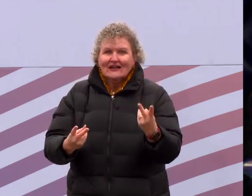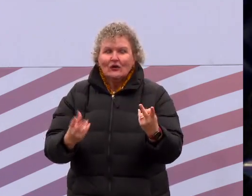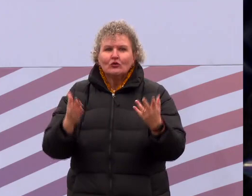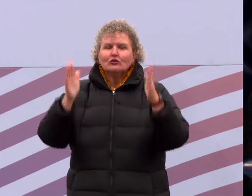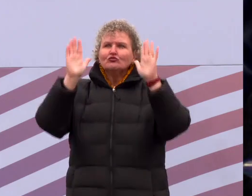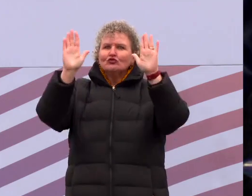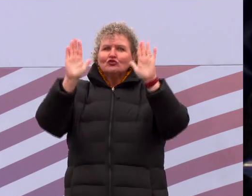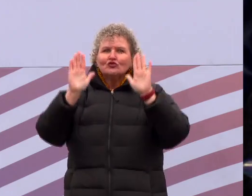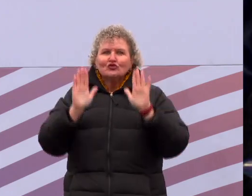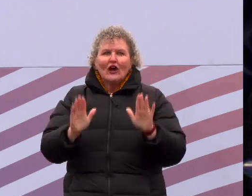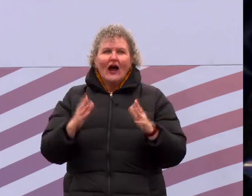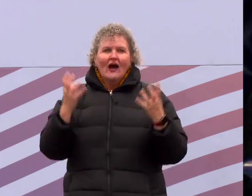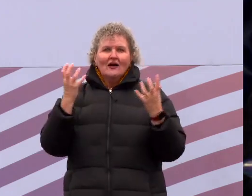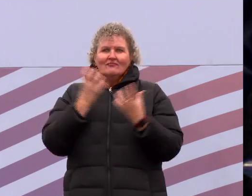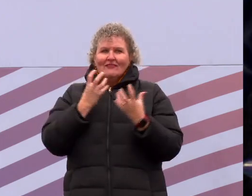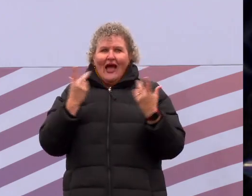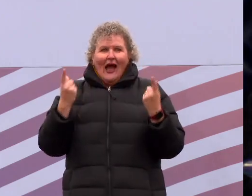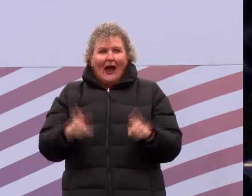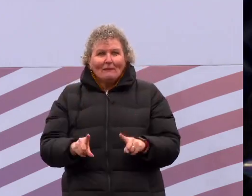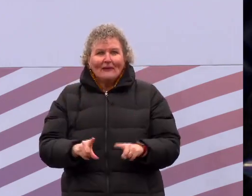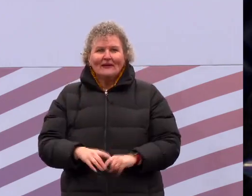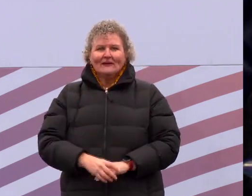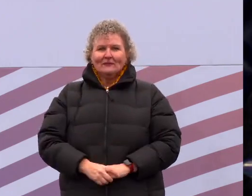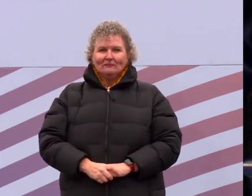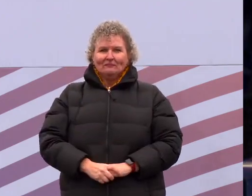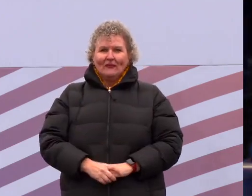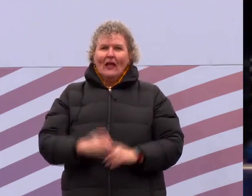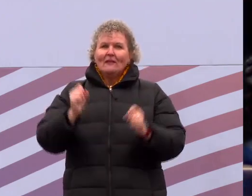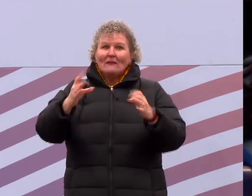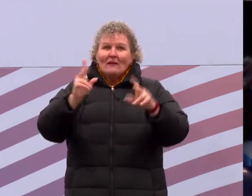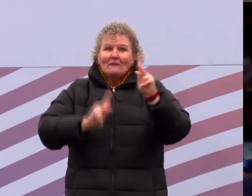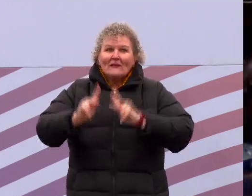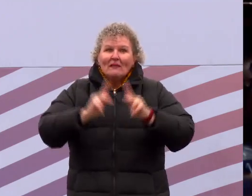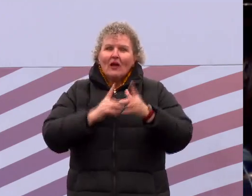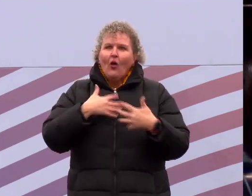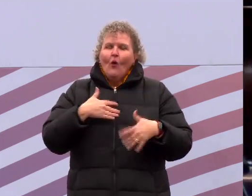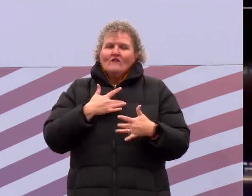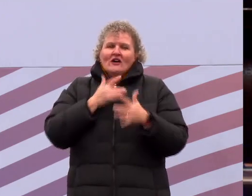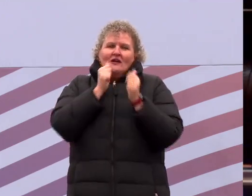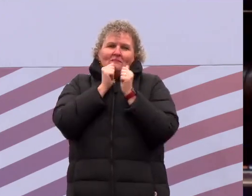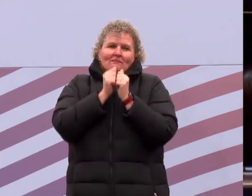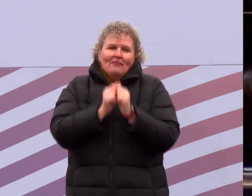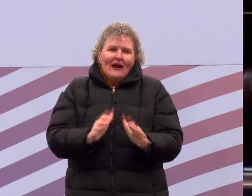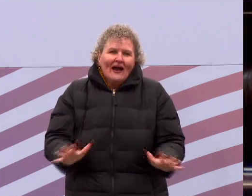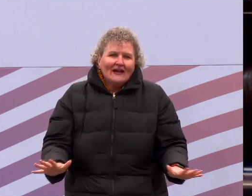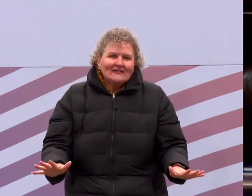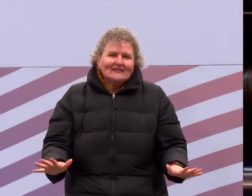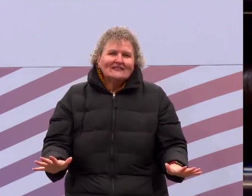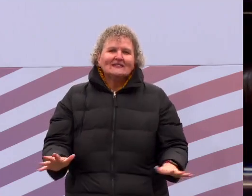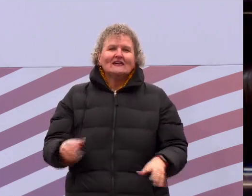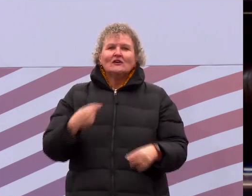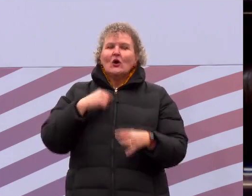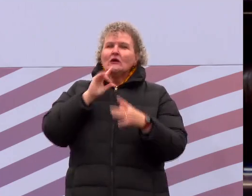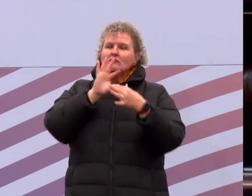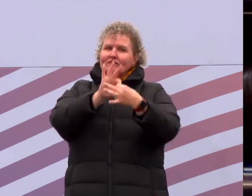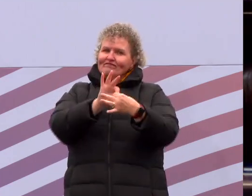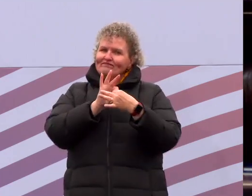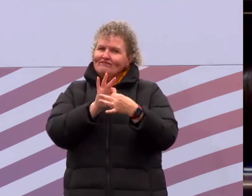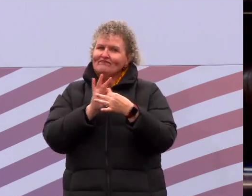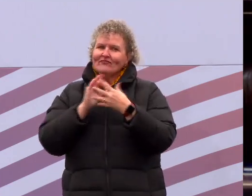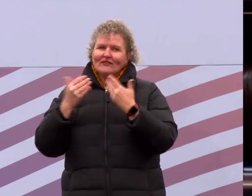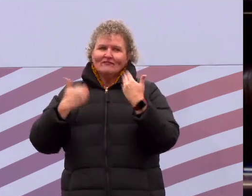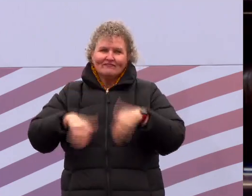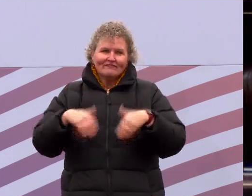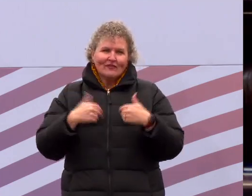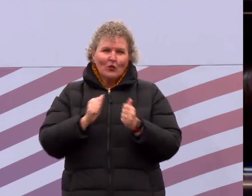The people of this blessed Commonwealth have spoken in a spirit of unity and we together have elected